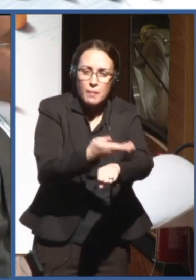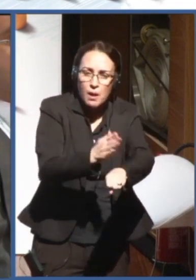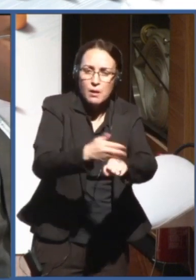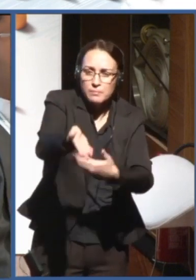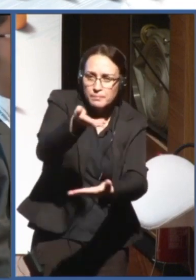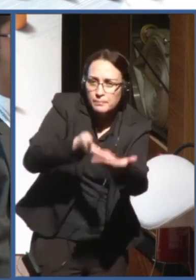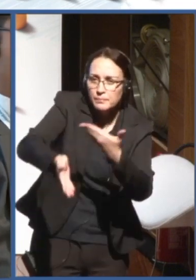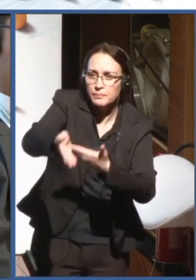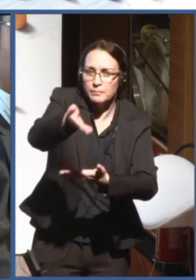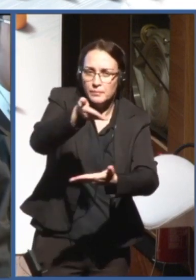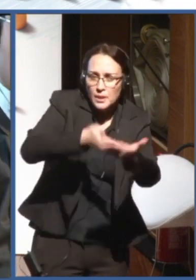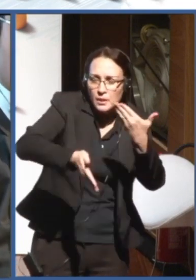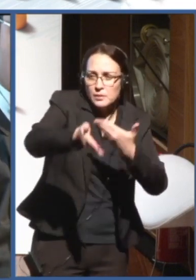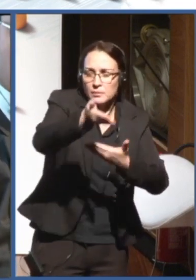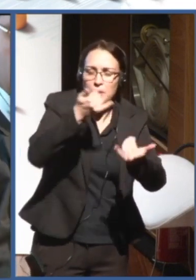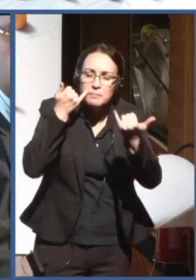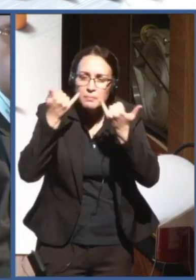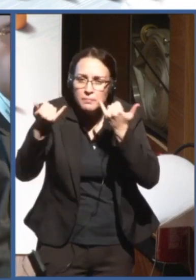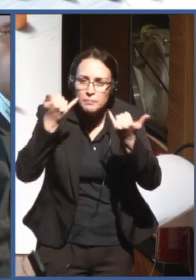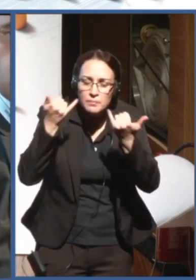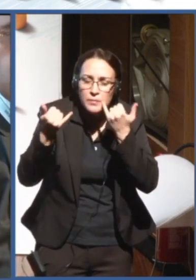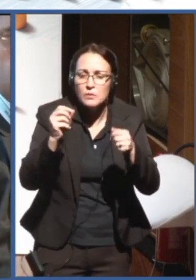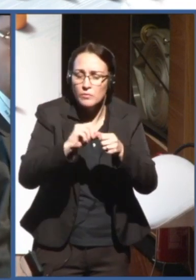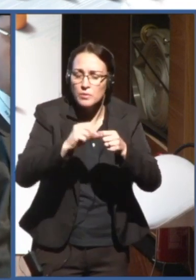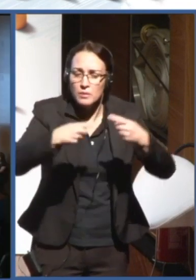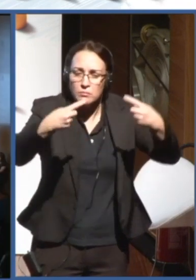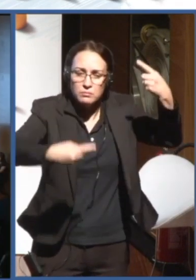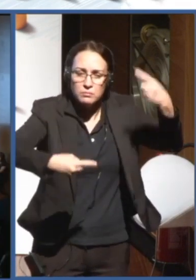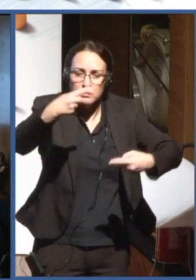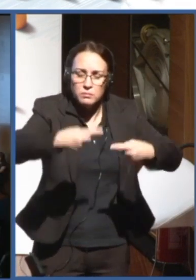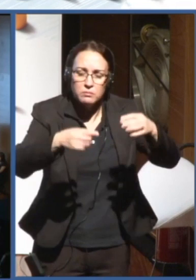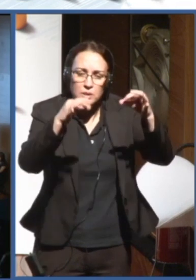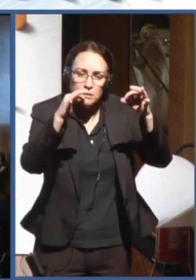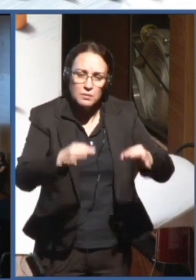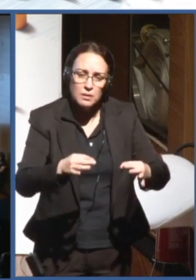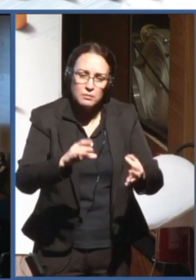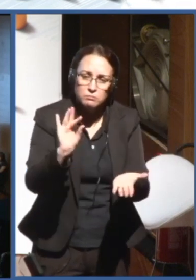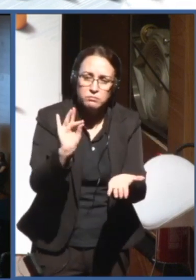policies based on evidence. Thank you.